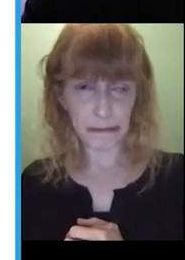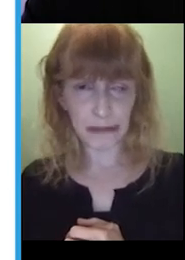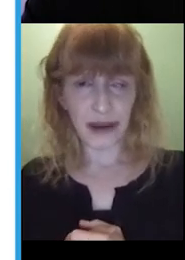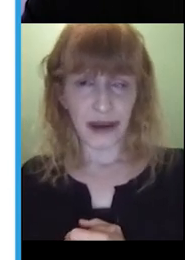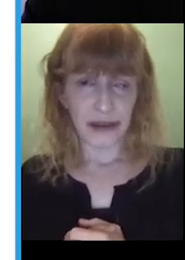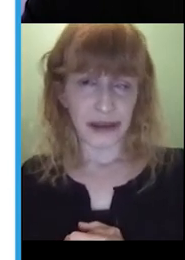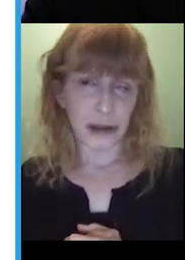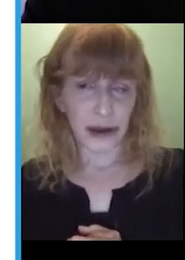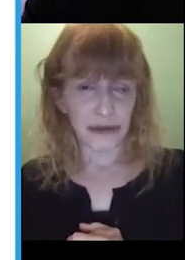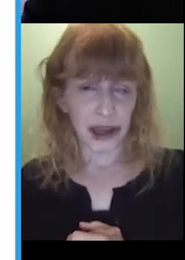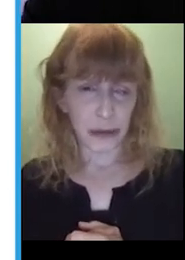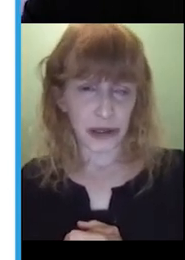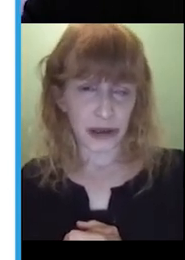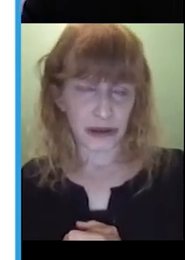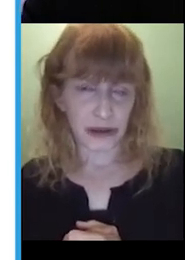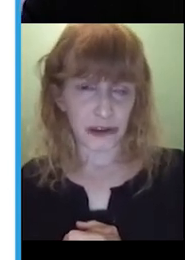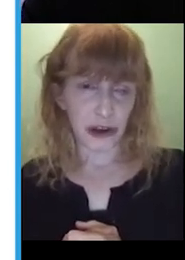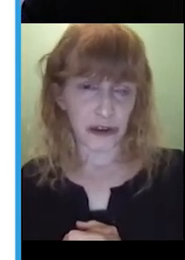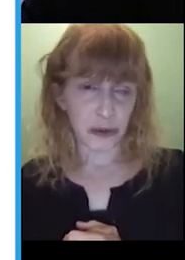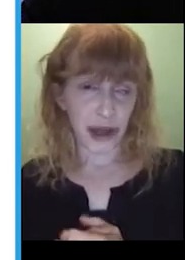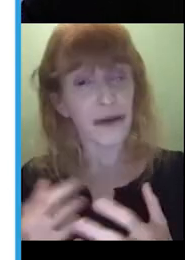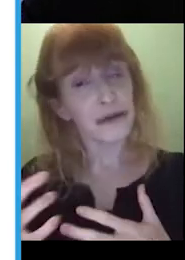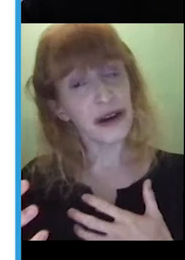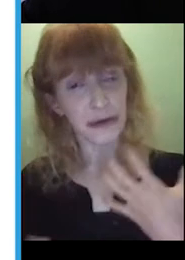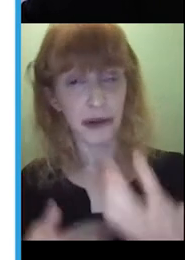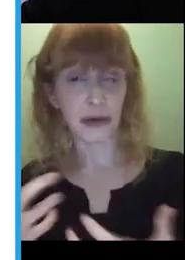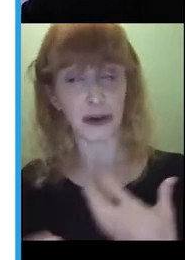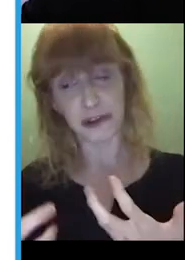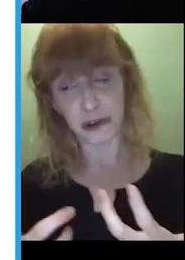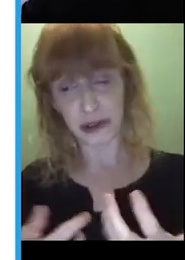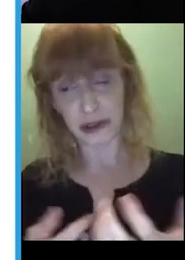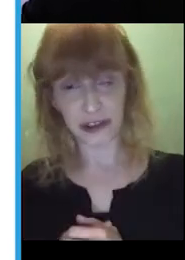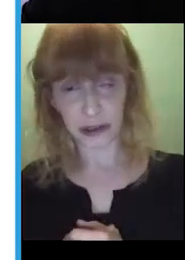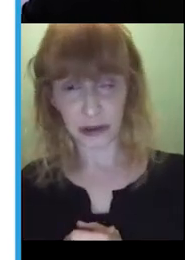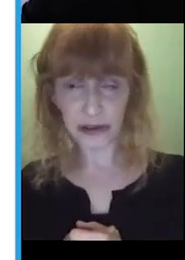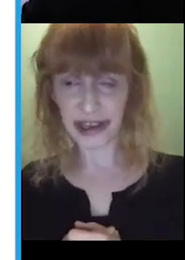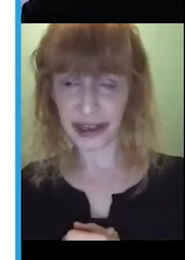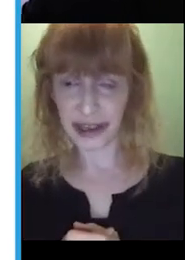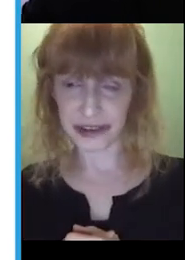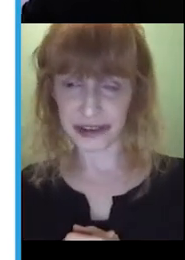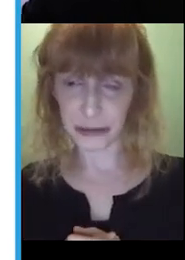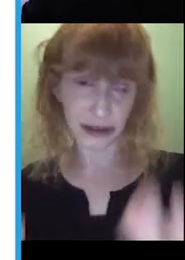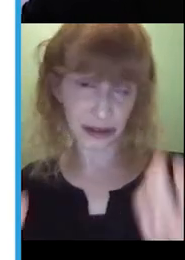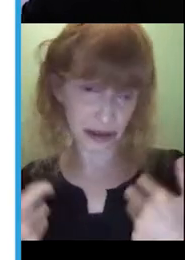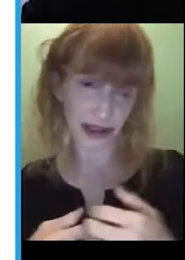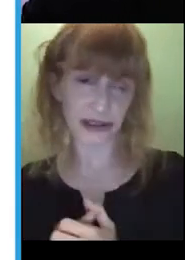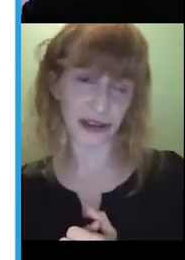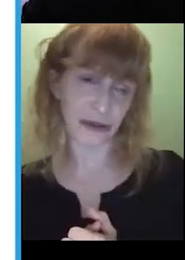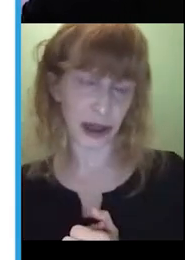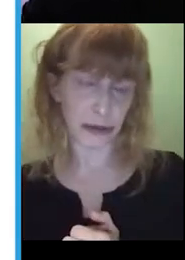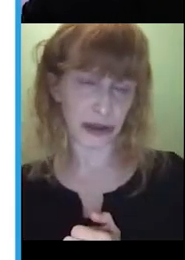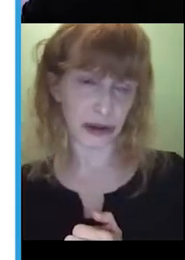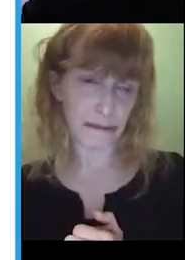think about. Thinking about vocabulary that the child will have a frequent opportunity to use if it's something that